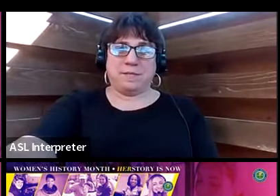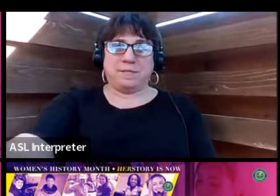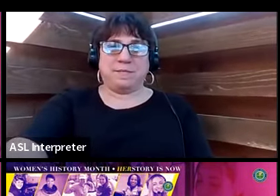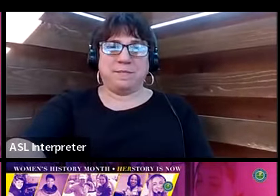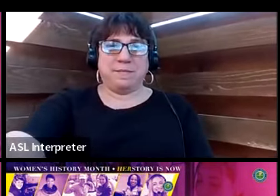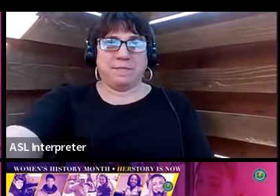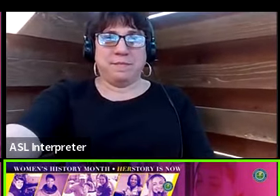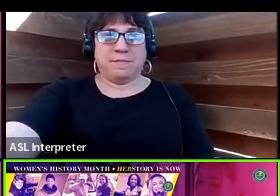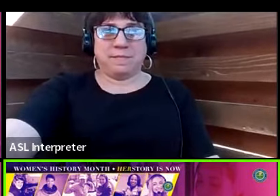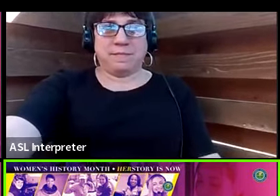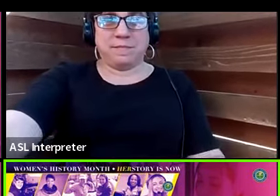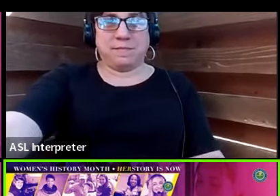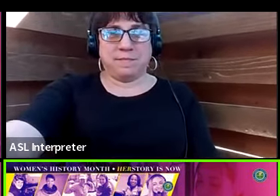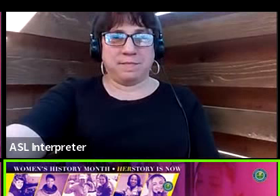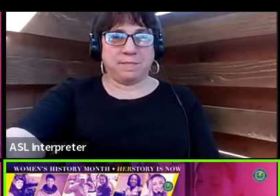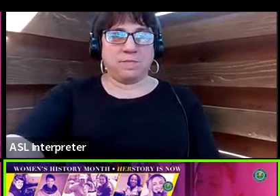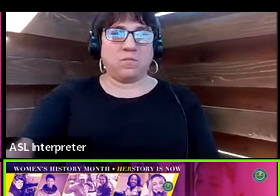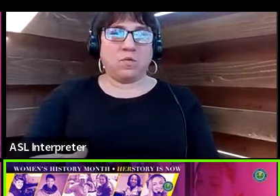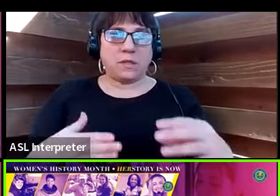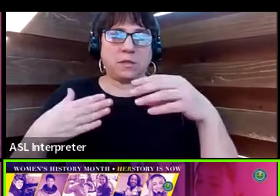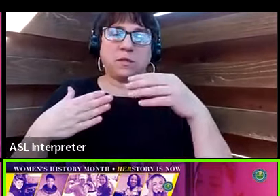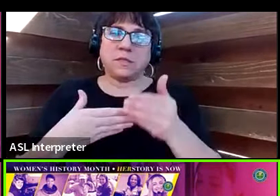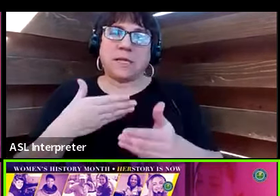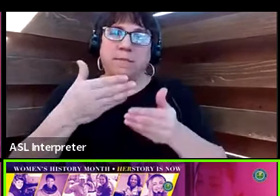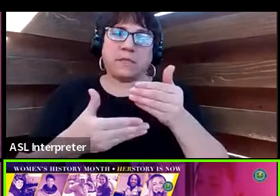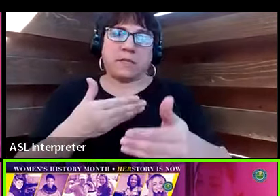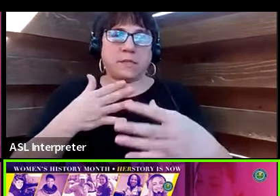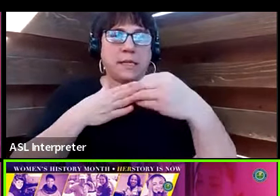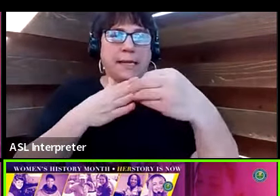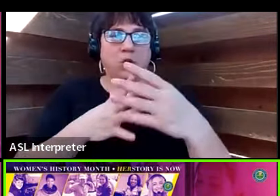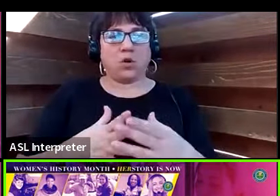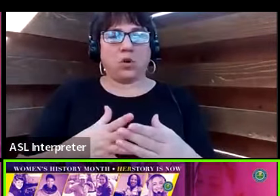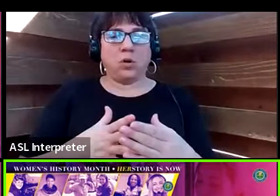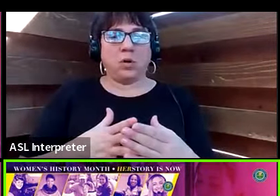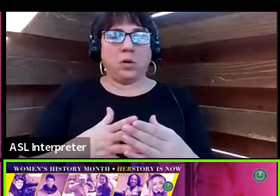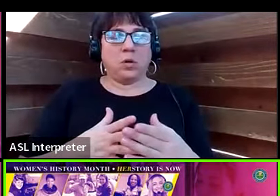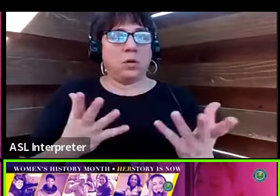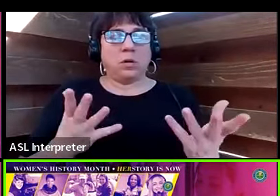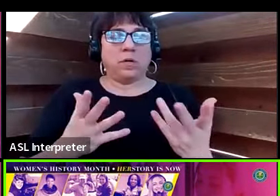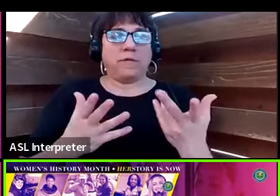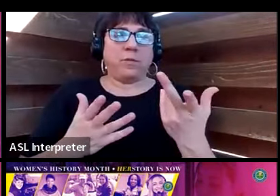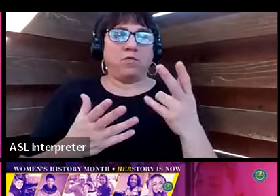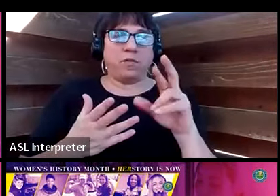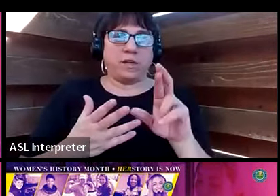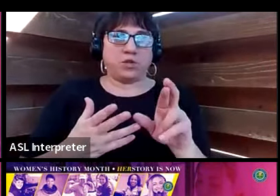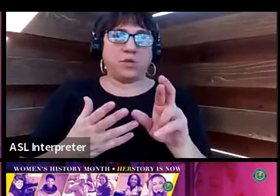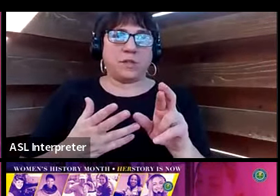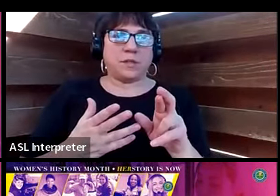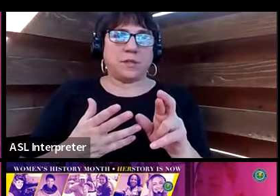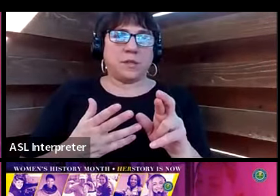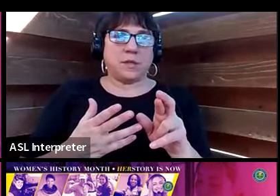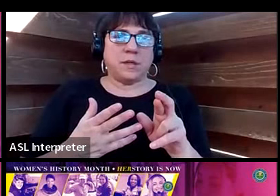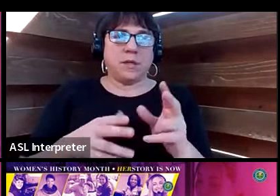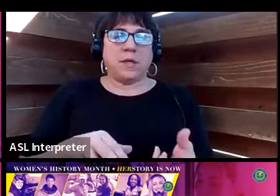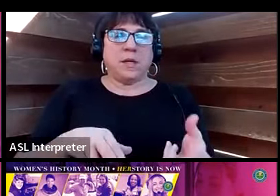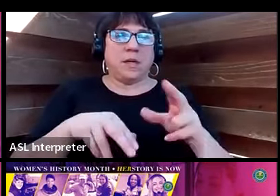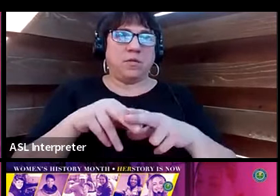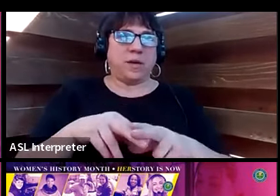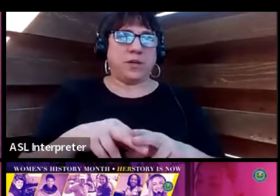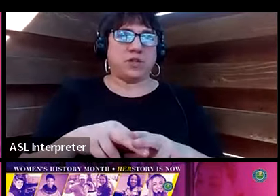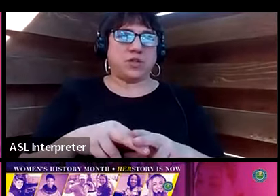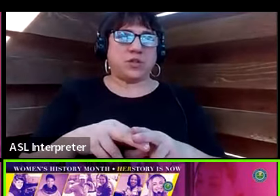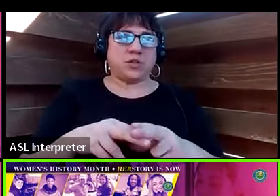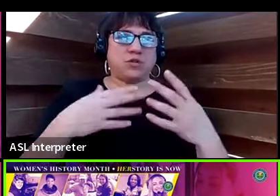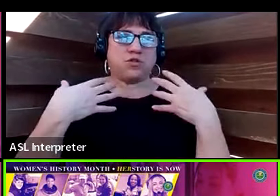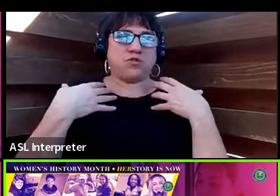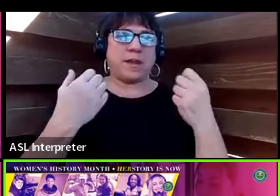taking in your role as the leader of human resources to empower our workforce and increase our bench strength of